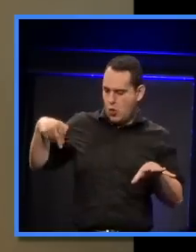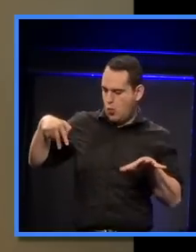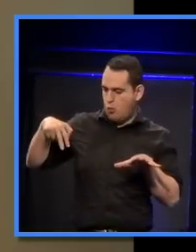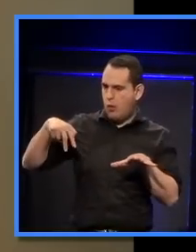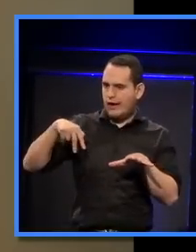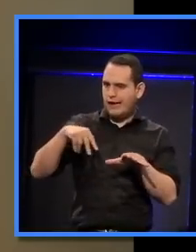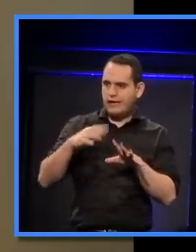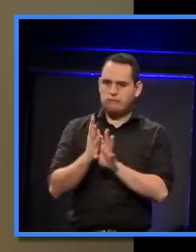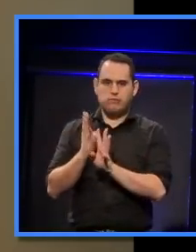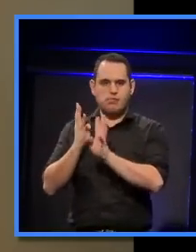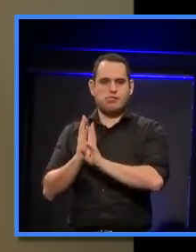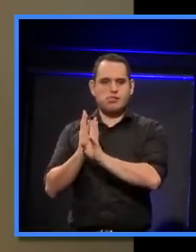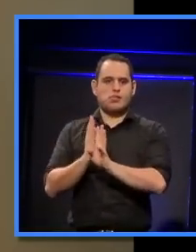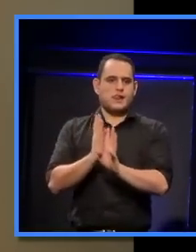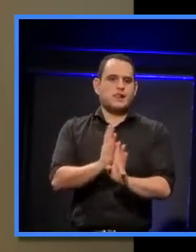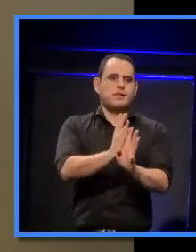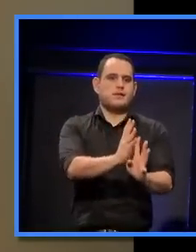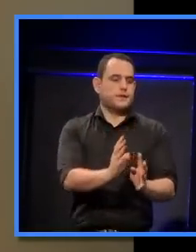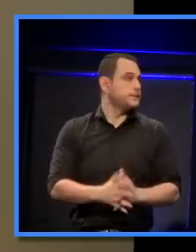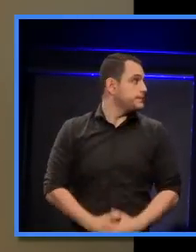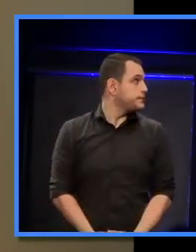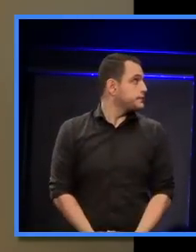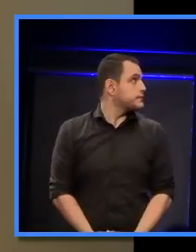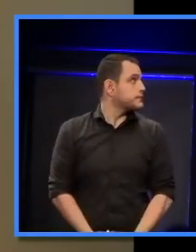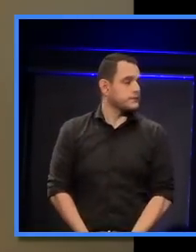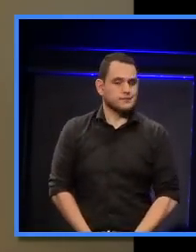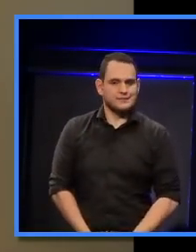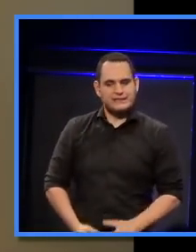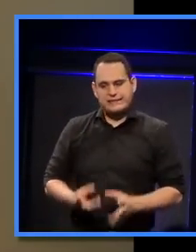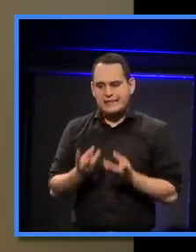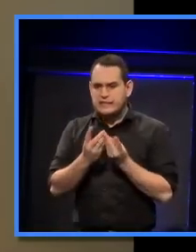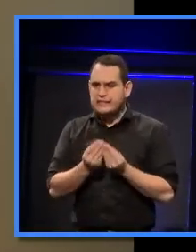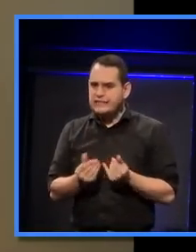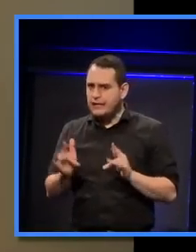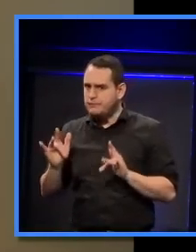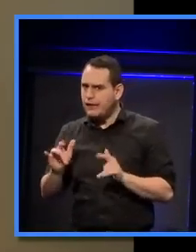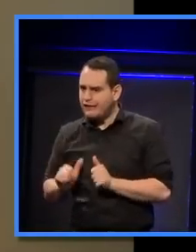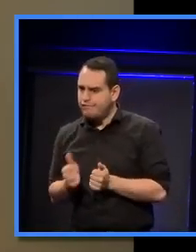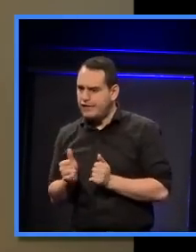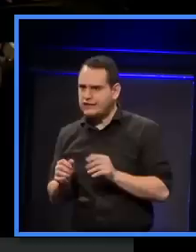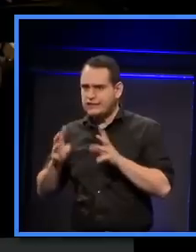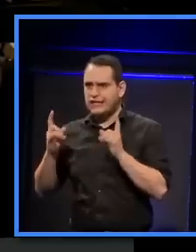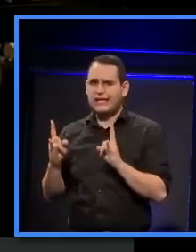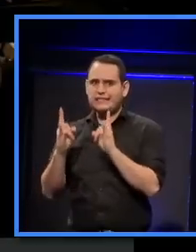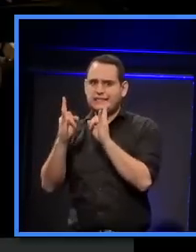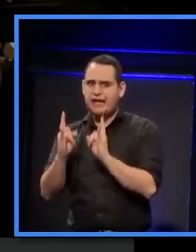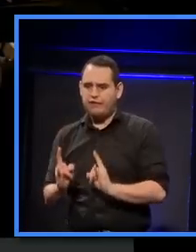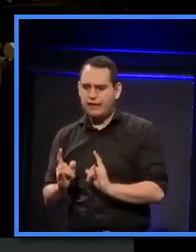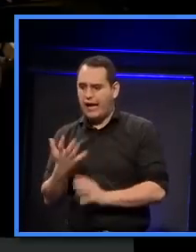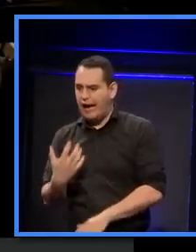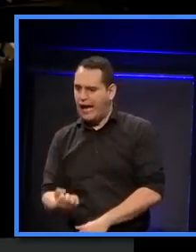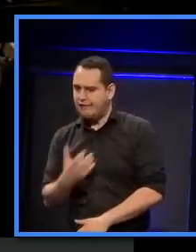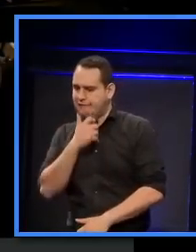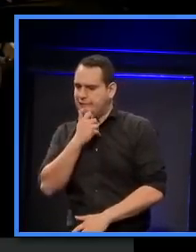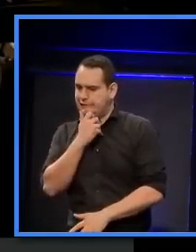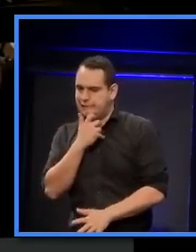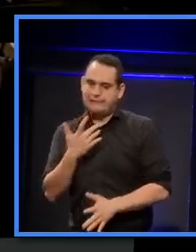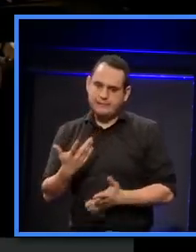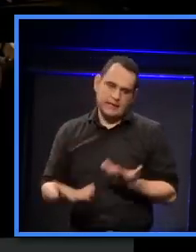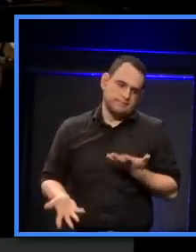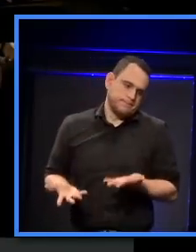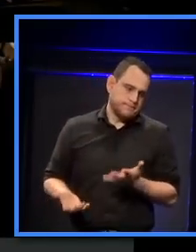walking in over these bridges into the inner volume. Still some unfinished scaffolding on opening night, but